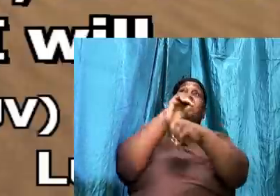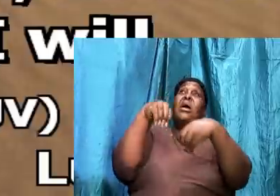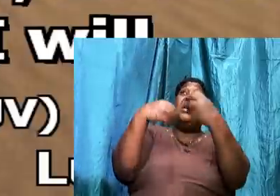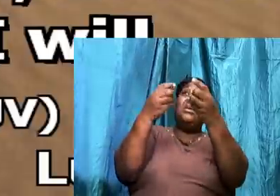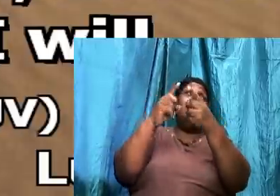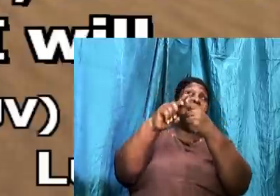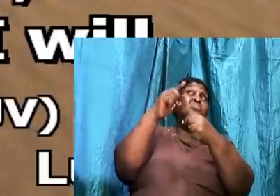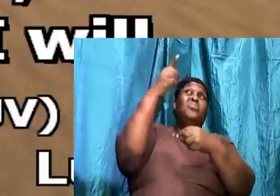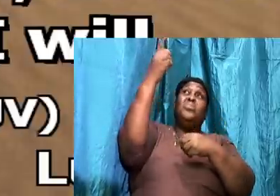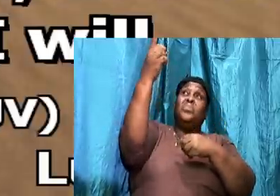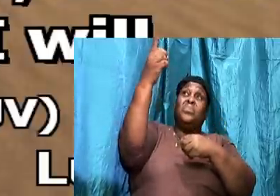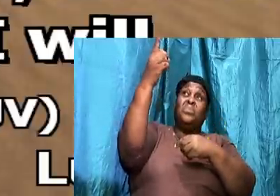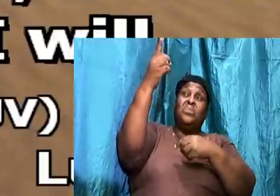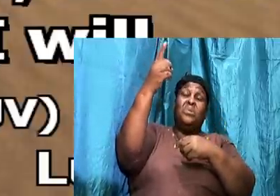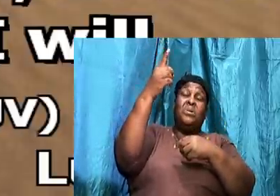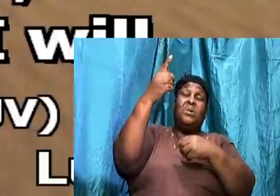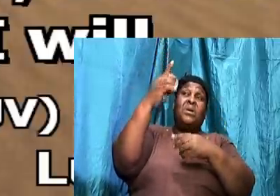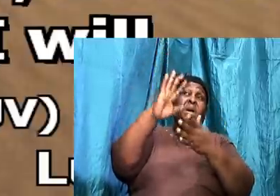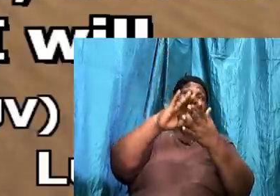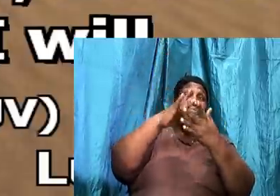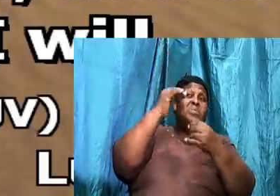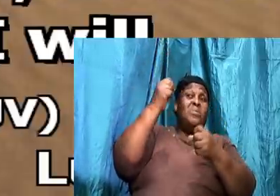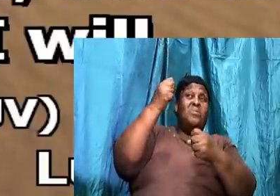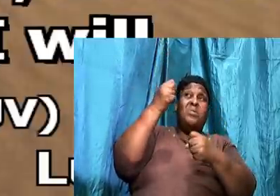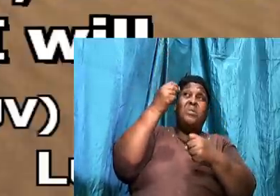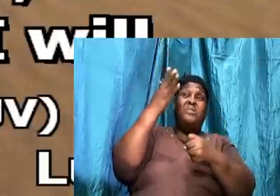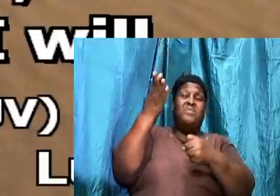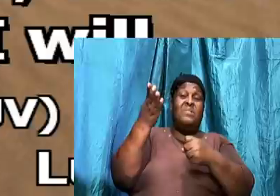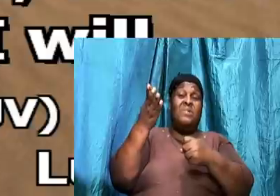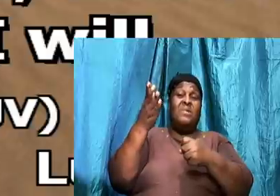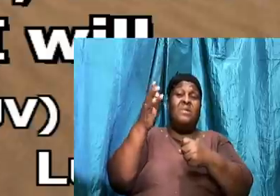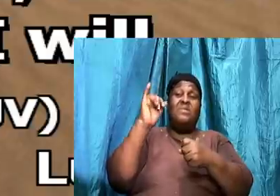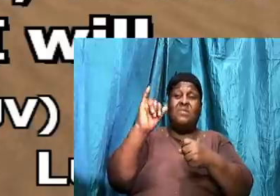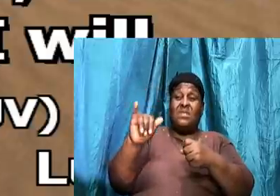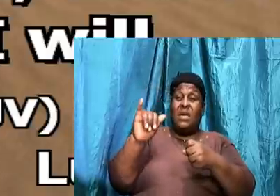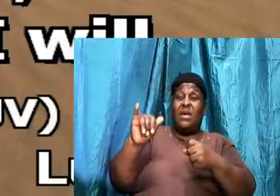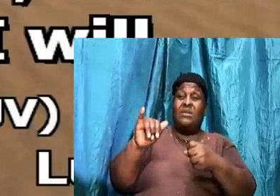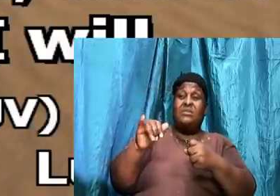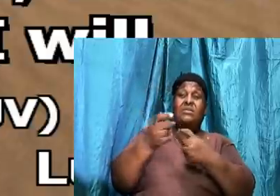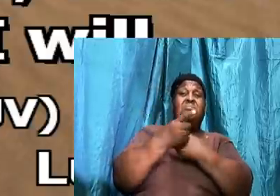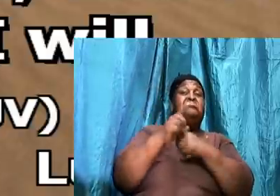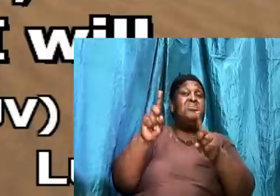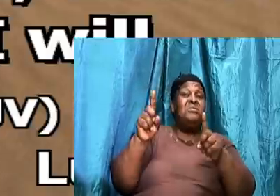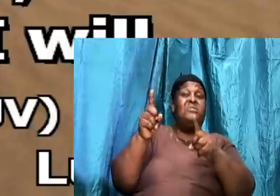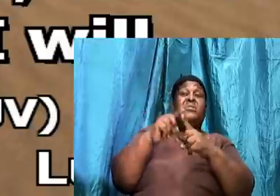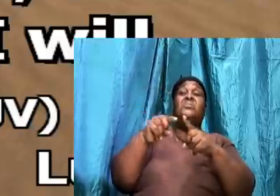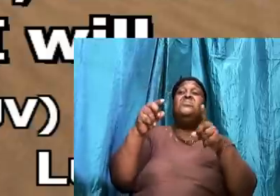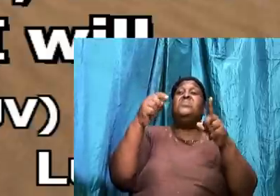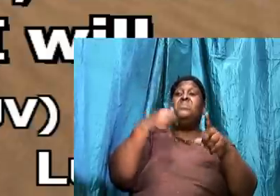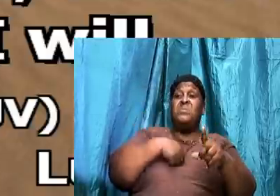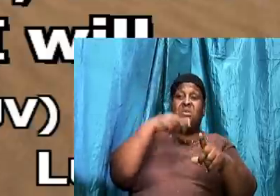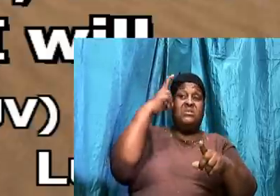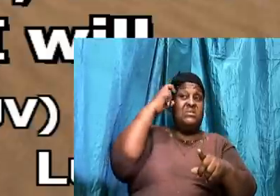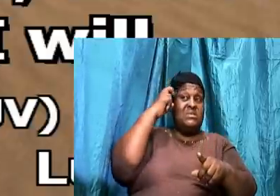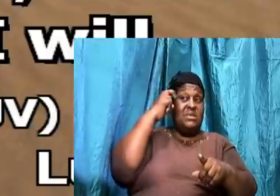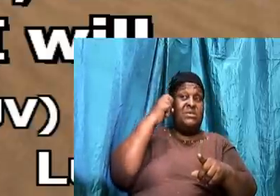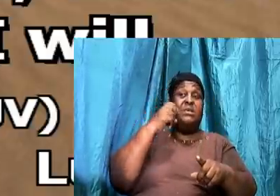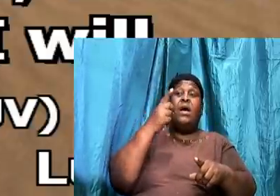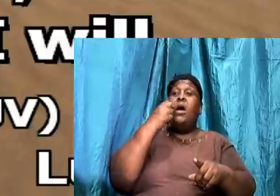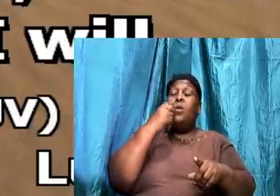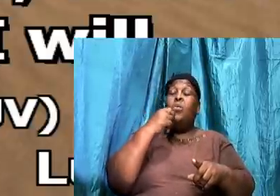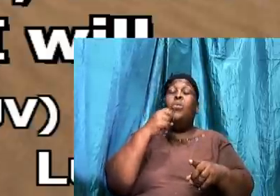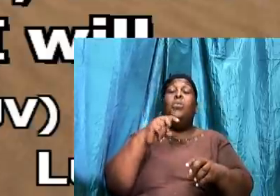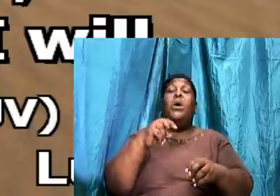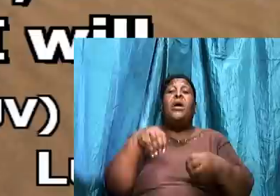thee. And the glory of them. For that is delivered unto me. And to whomsoever I